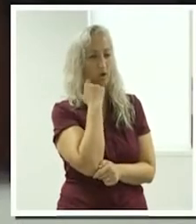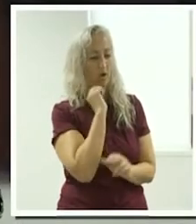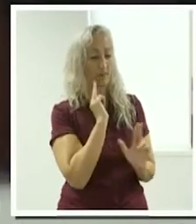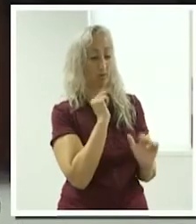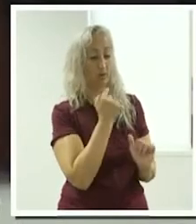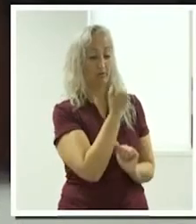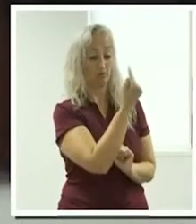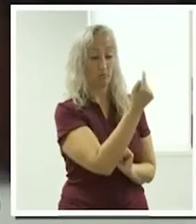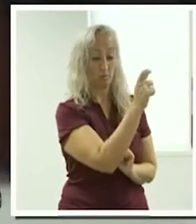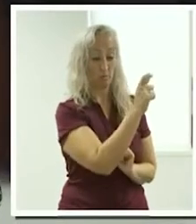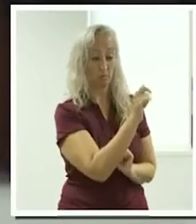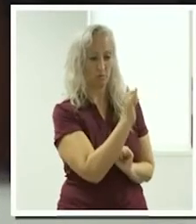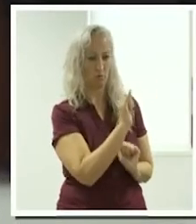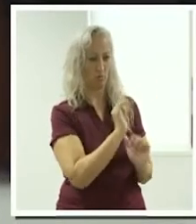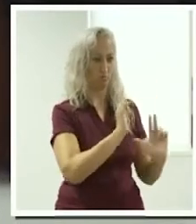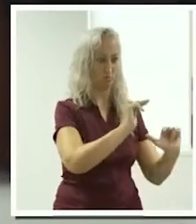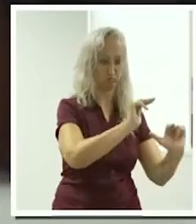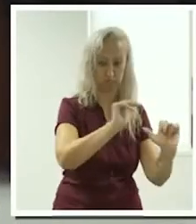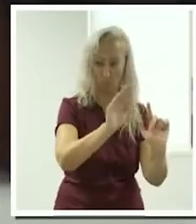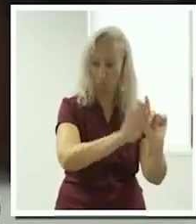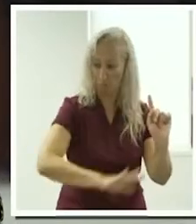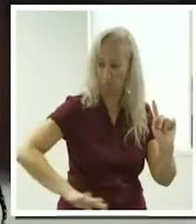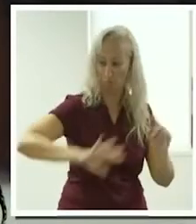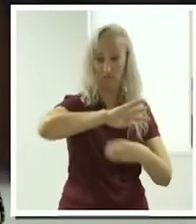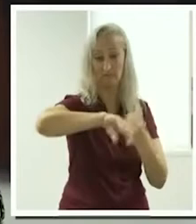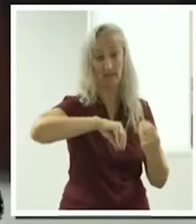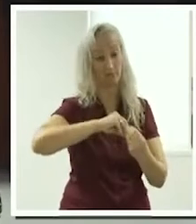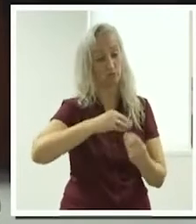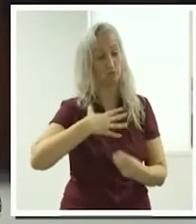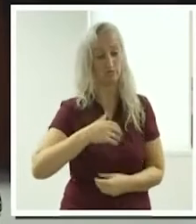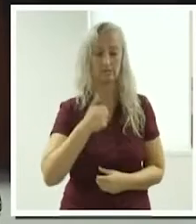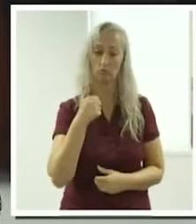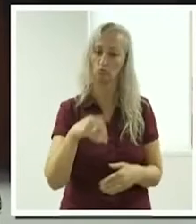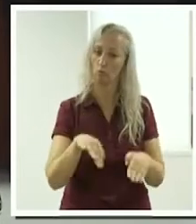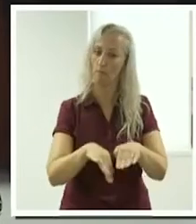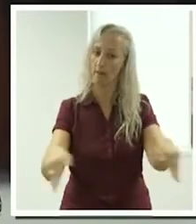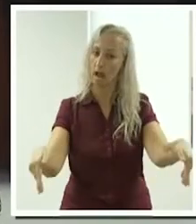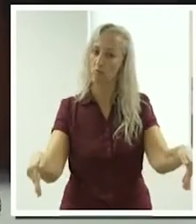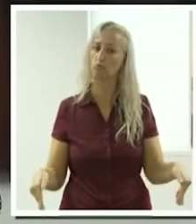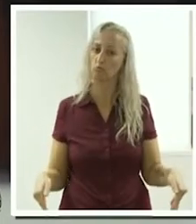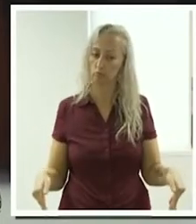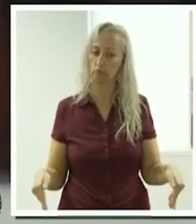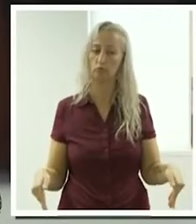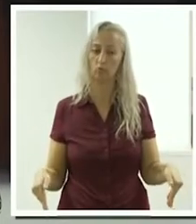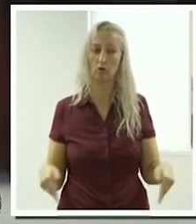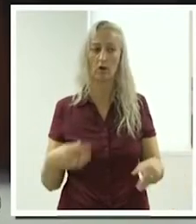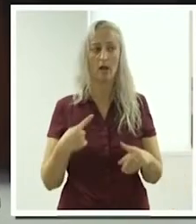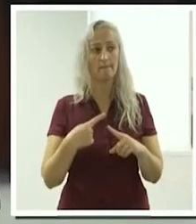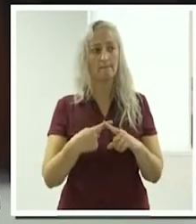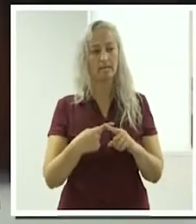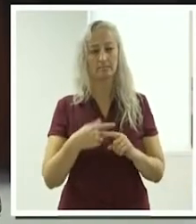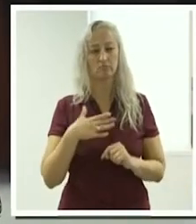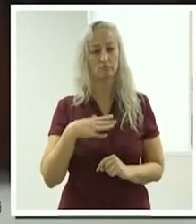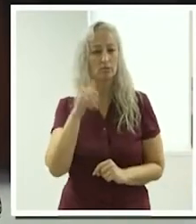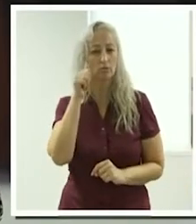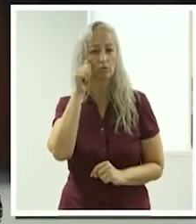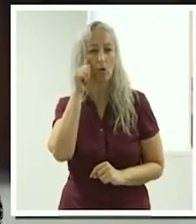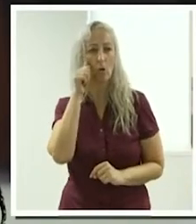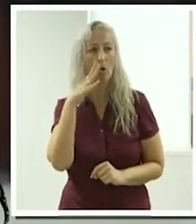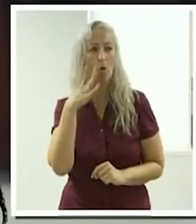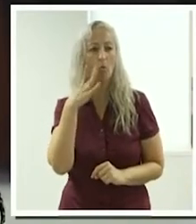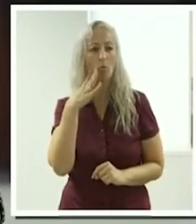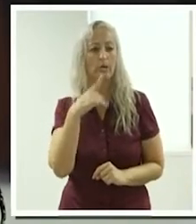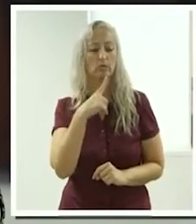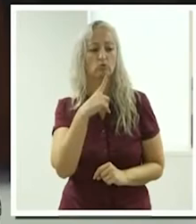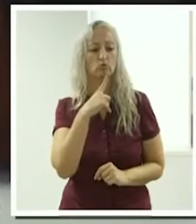family living there, you need to know your boundaries and you need to know when to politely